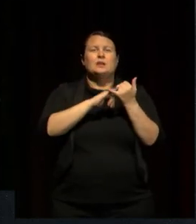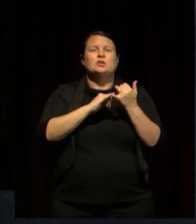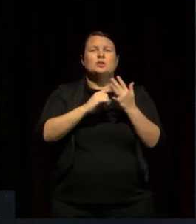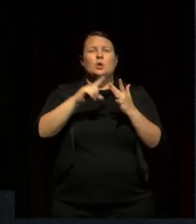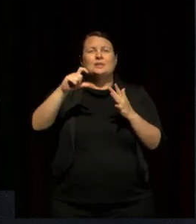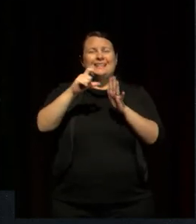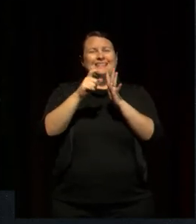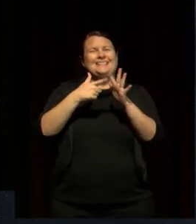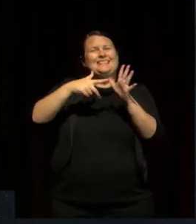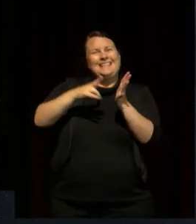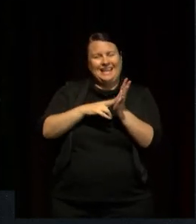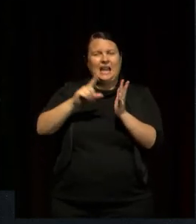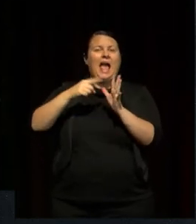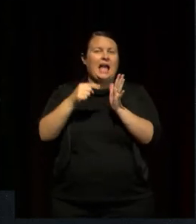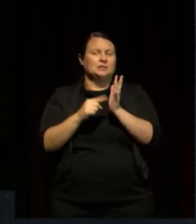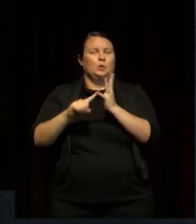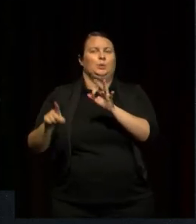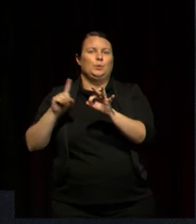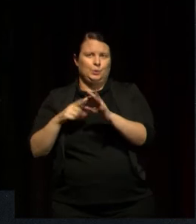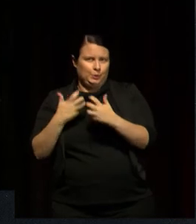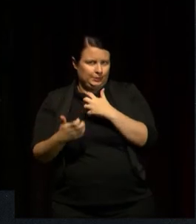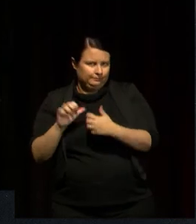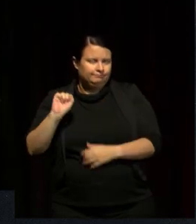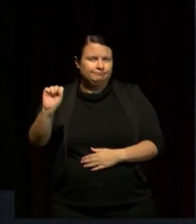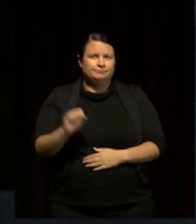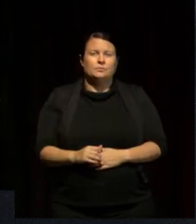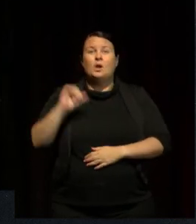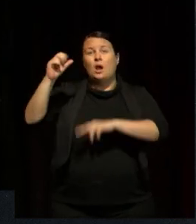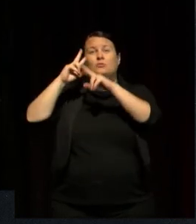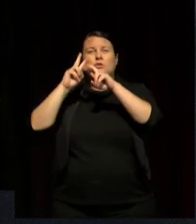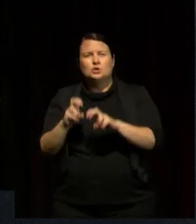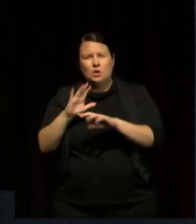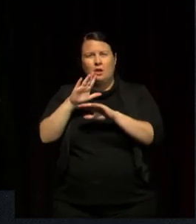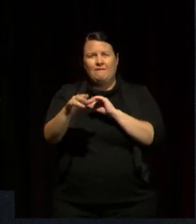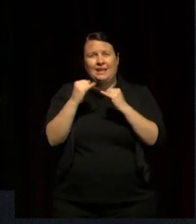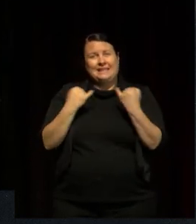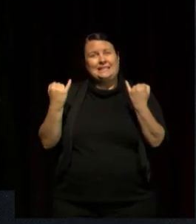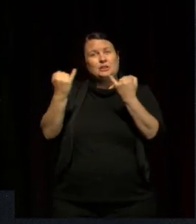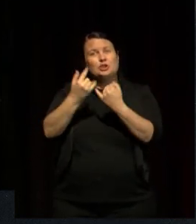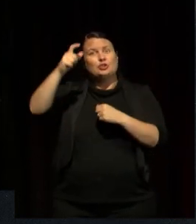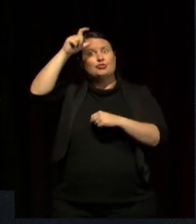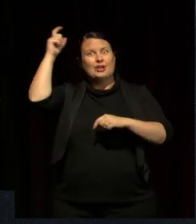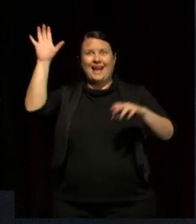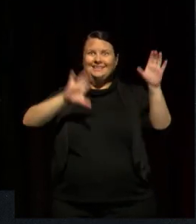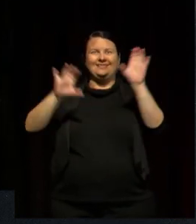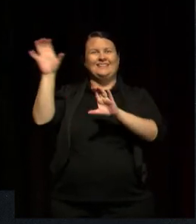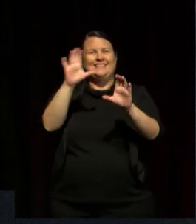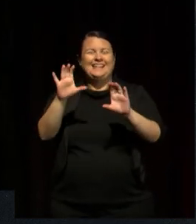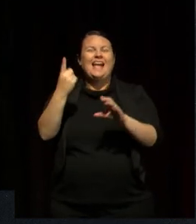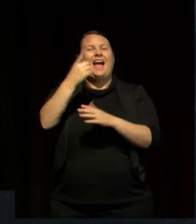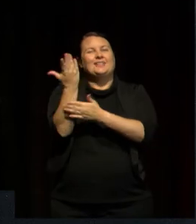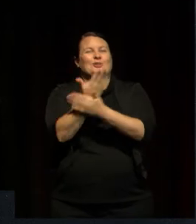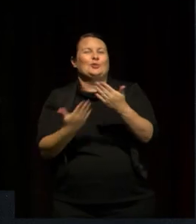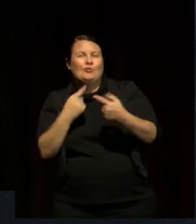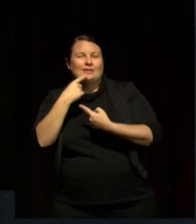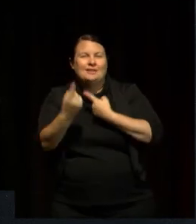the University of Queensland. Her research interest lies in Indigenous creativity and storytelling. She is